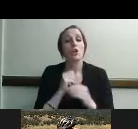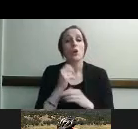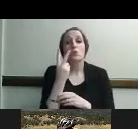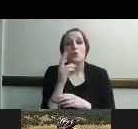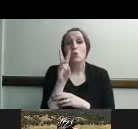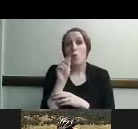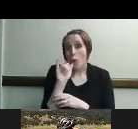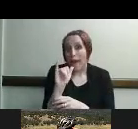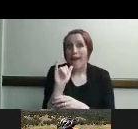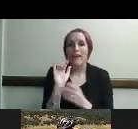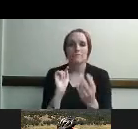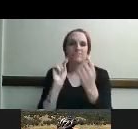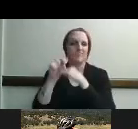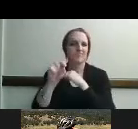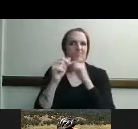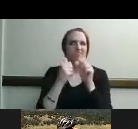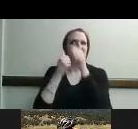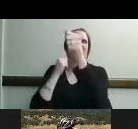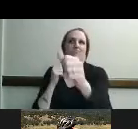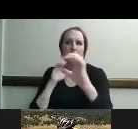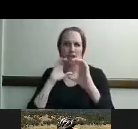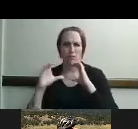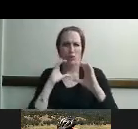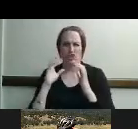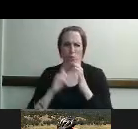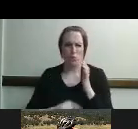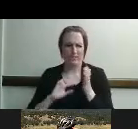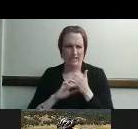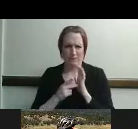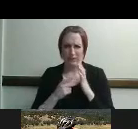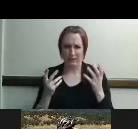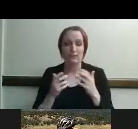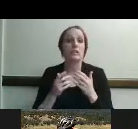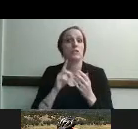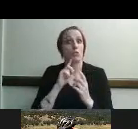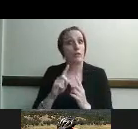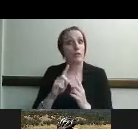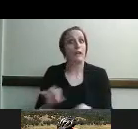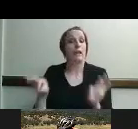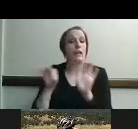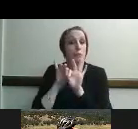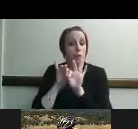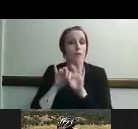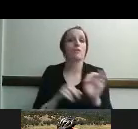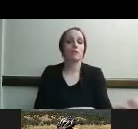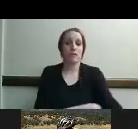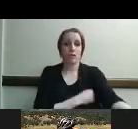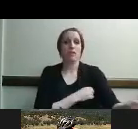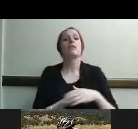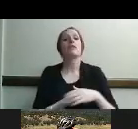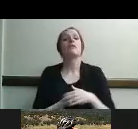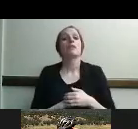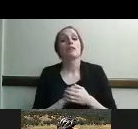distance communication that's important especially with the I can connect program to a long distance communication